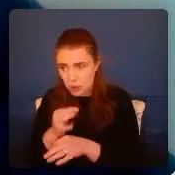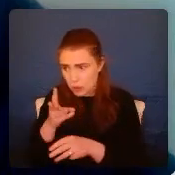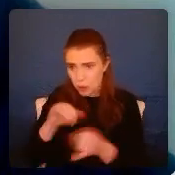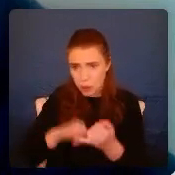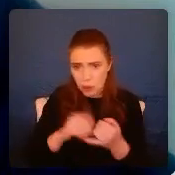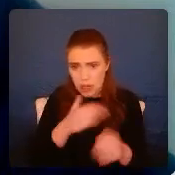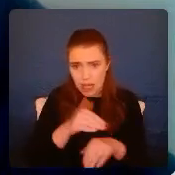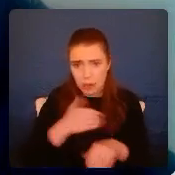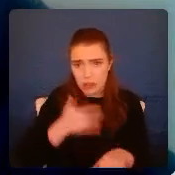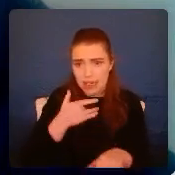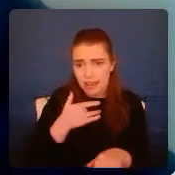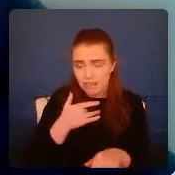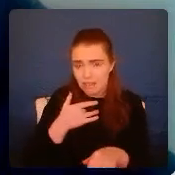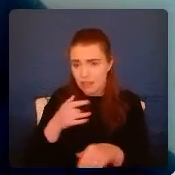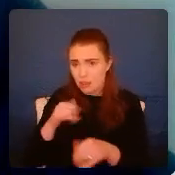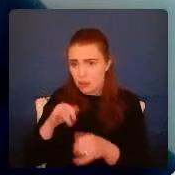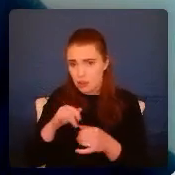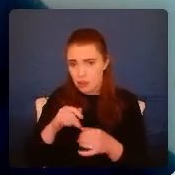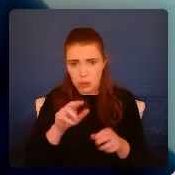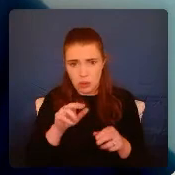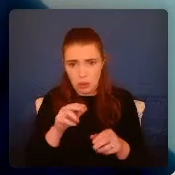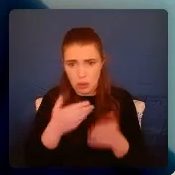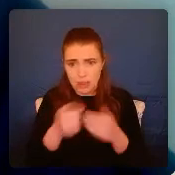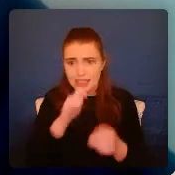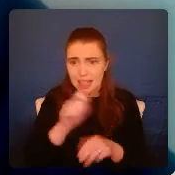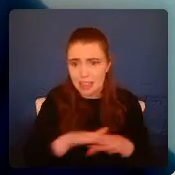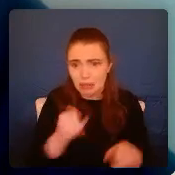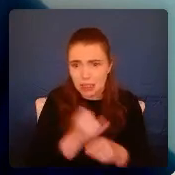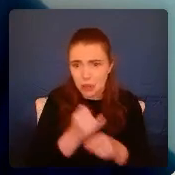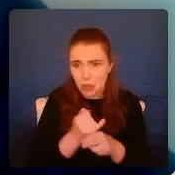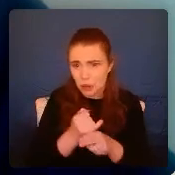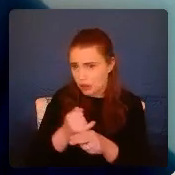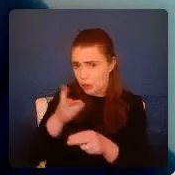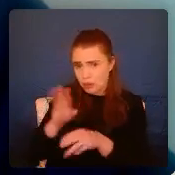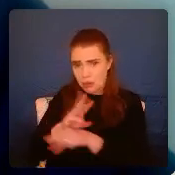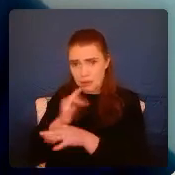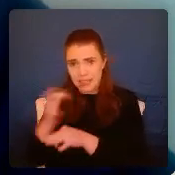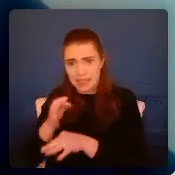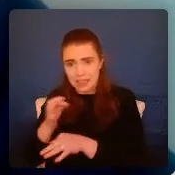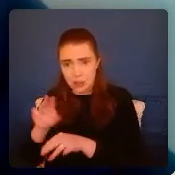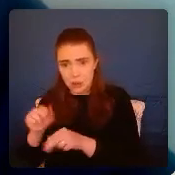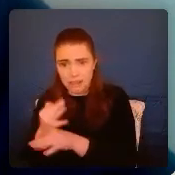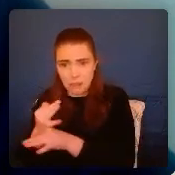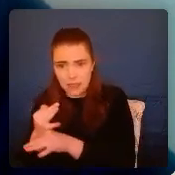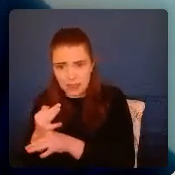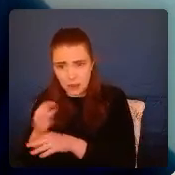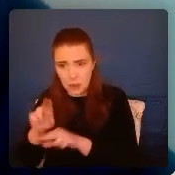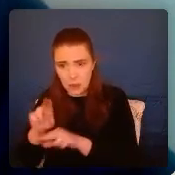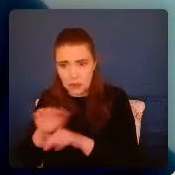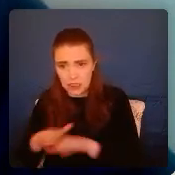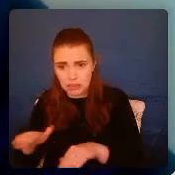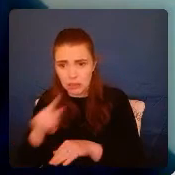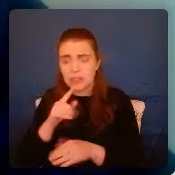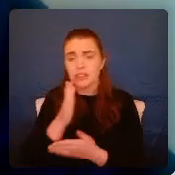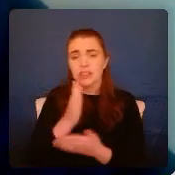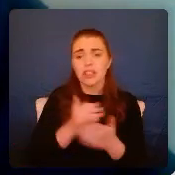Would our new families eat us too? And what would I say to the kids in school? I couldn't figure out how they felt about us. Some days mum would give us a